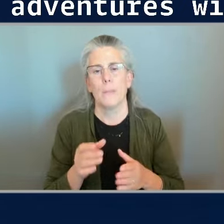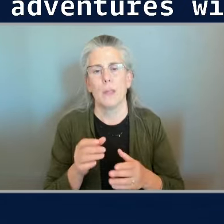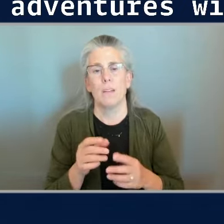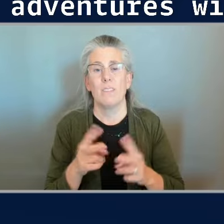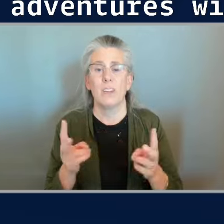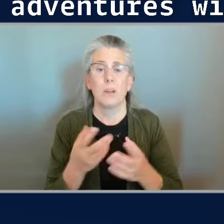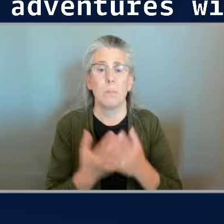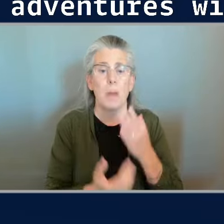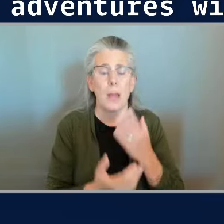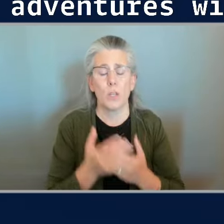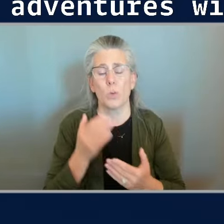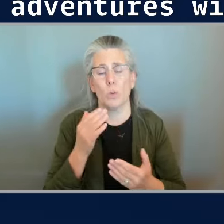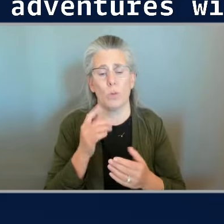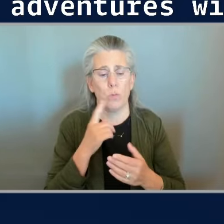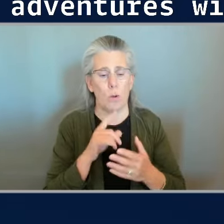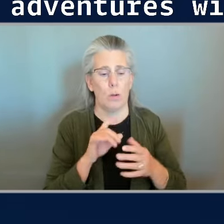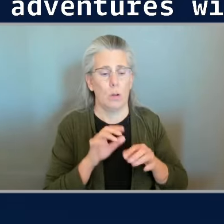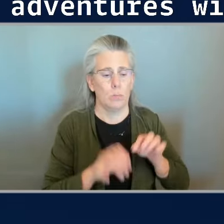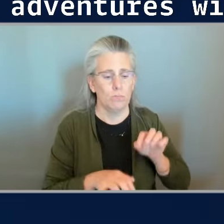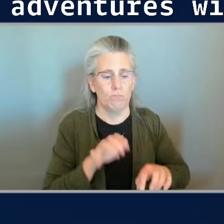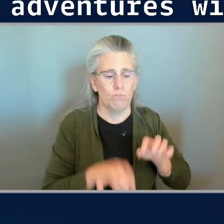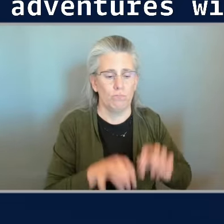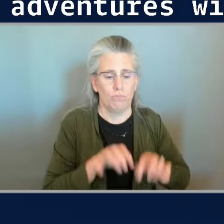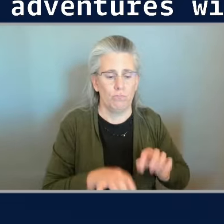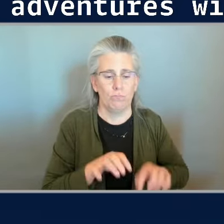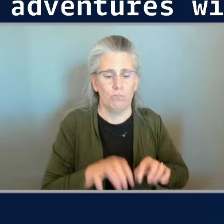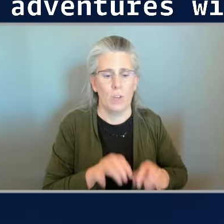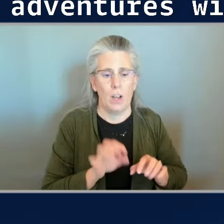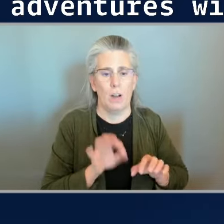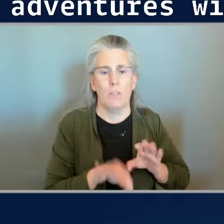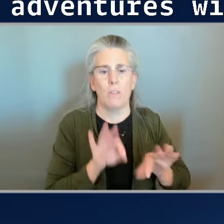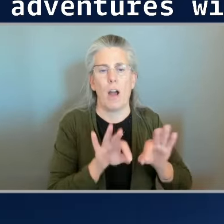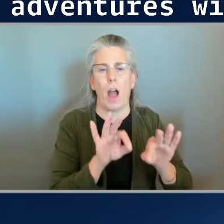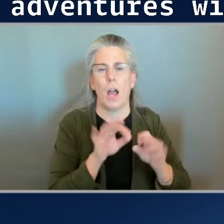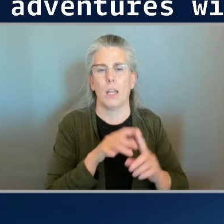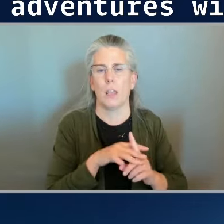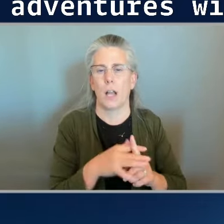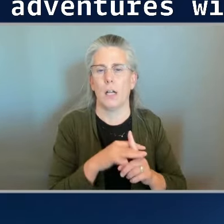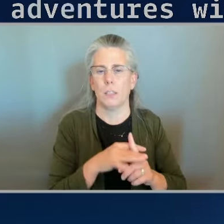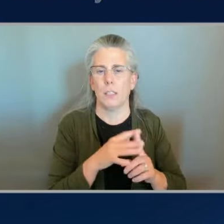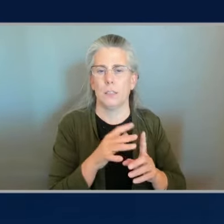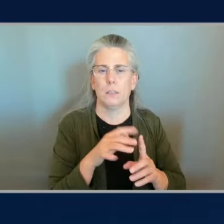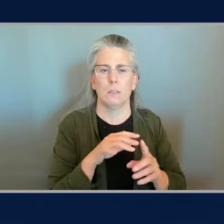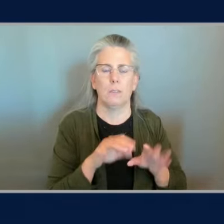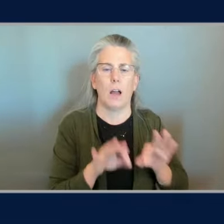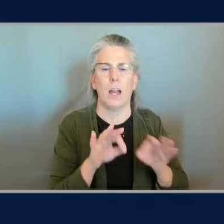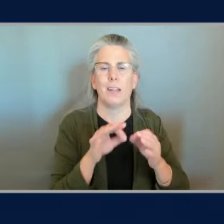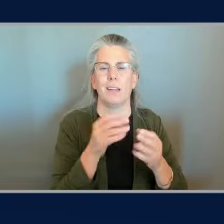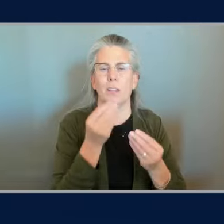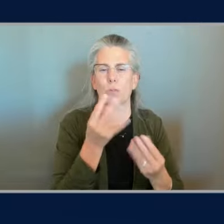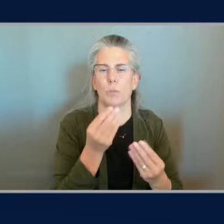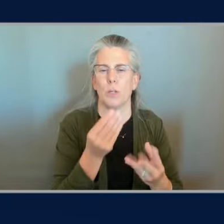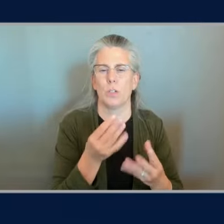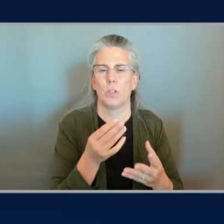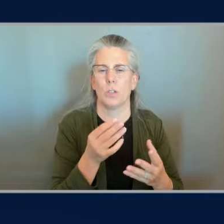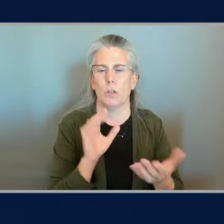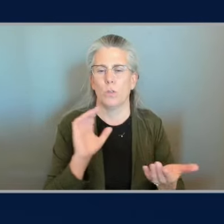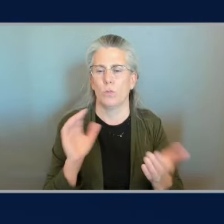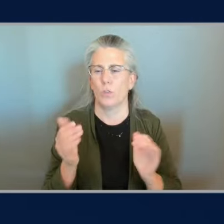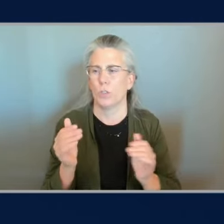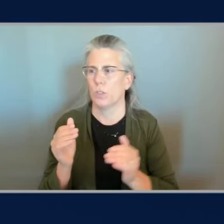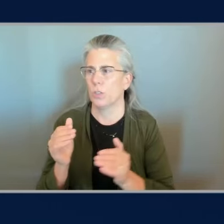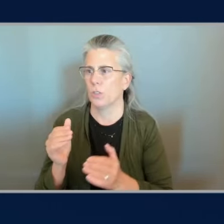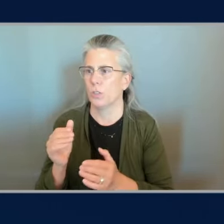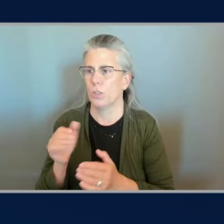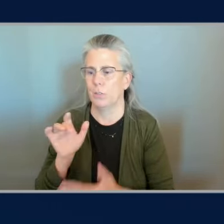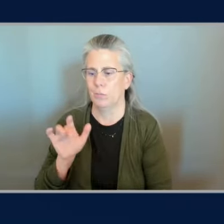have taken you to you know go find all of this content yourself there are some scenarios where it's like it wouldn't make sense because you're you would be you're not going to scan